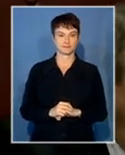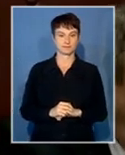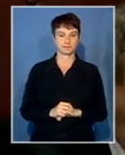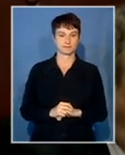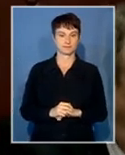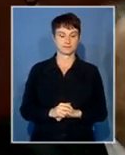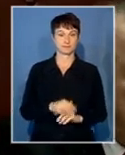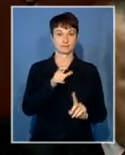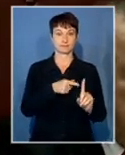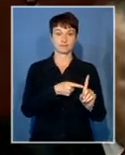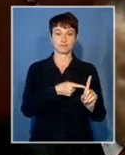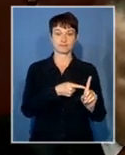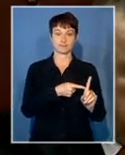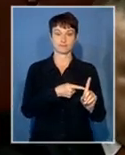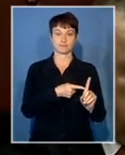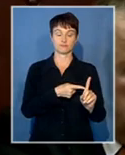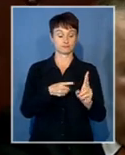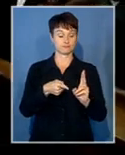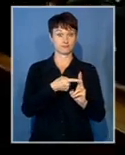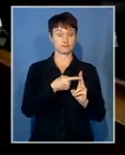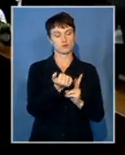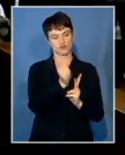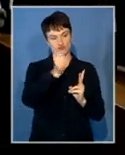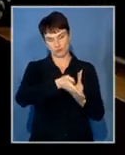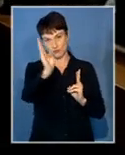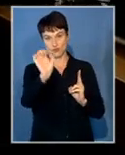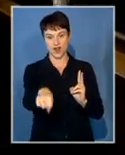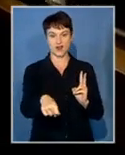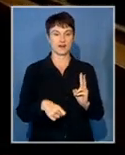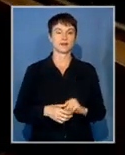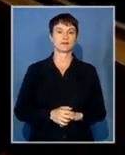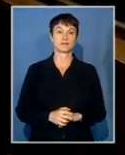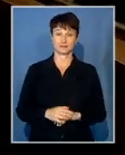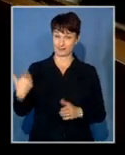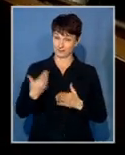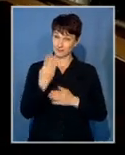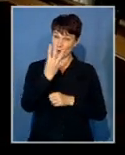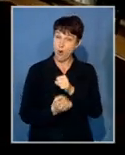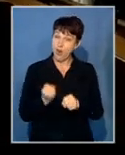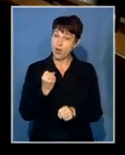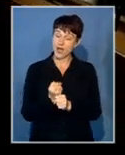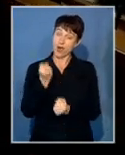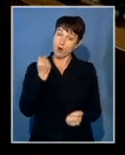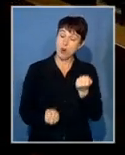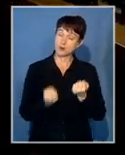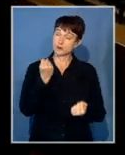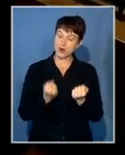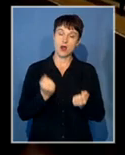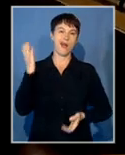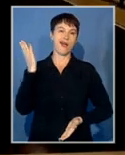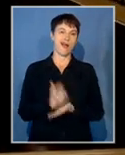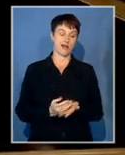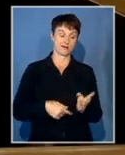Mr Mabena, are discharged and you are free to go. An end to a four-year trial. Tandi Makabela